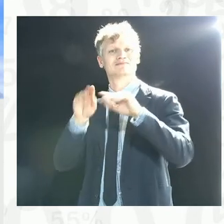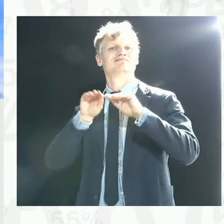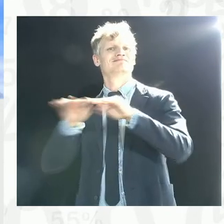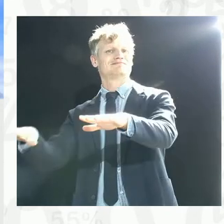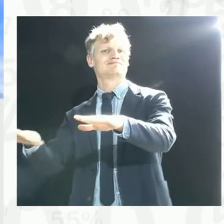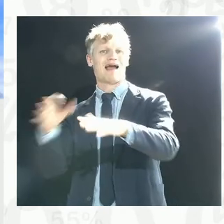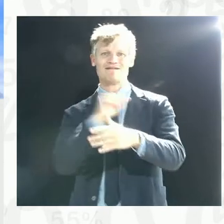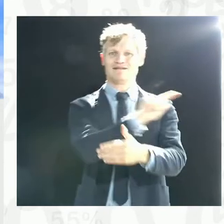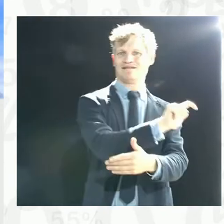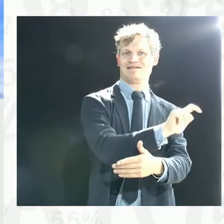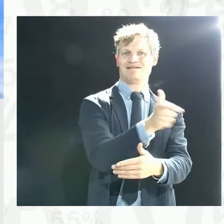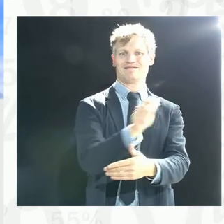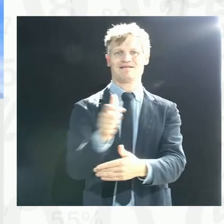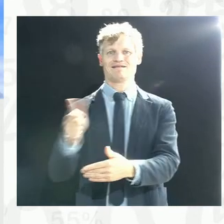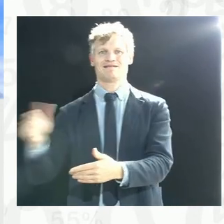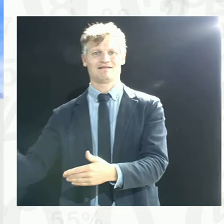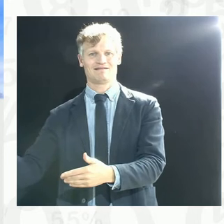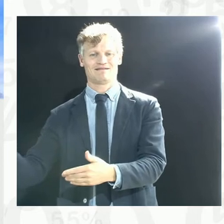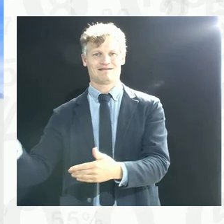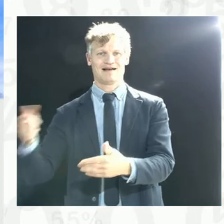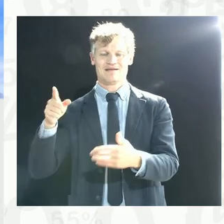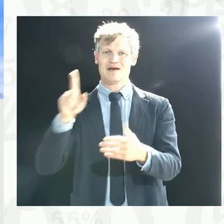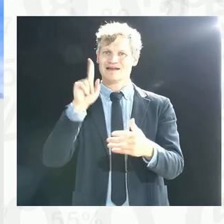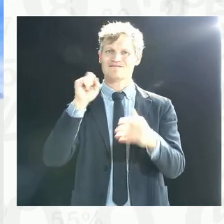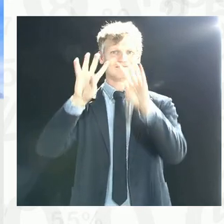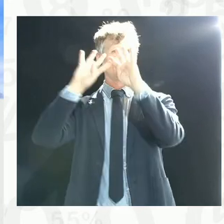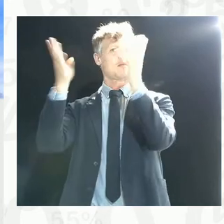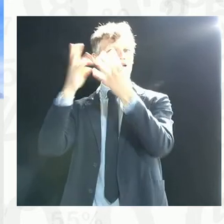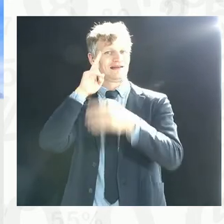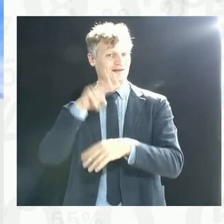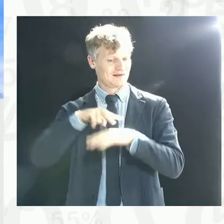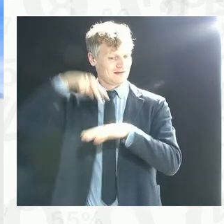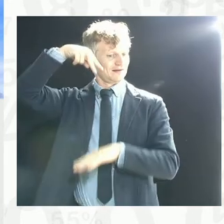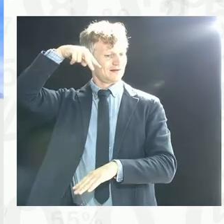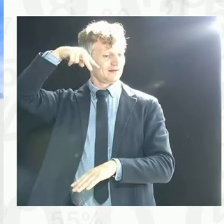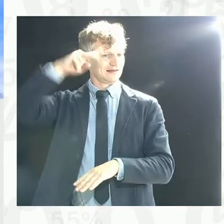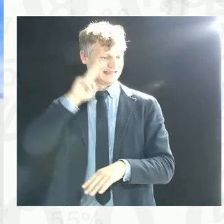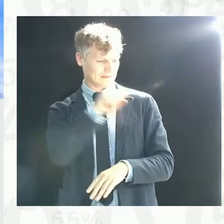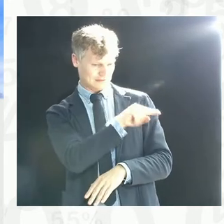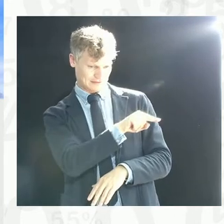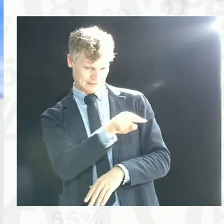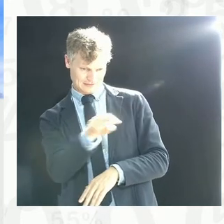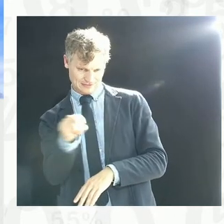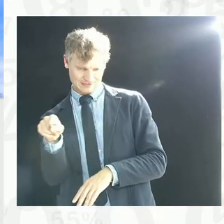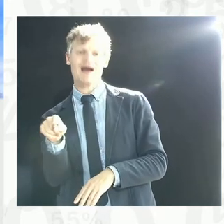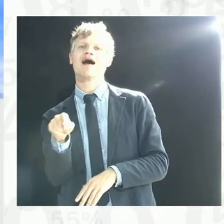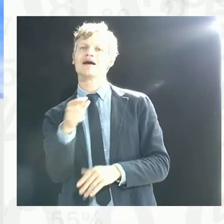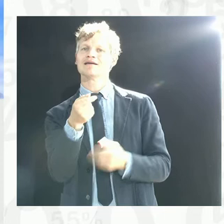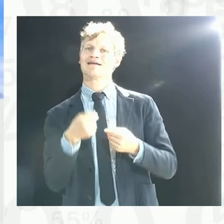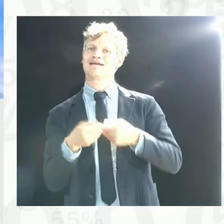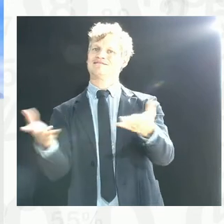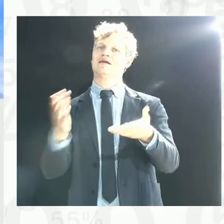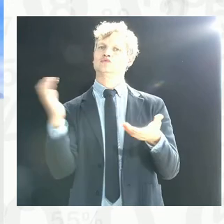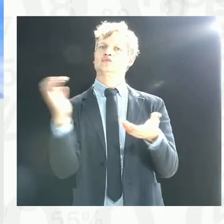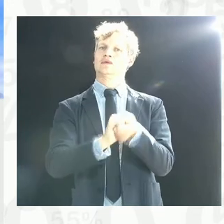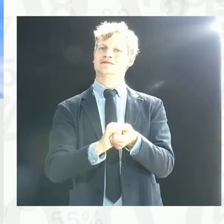there is a chance, there's a chance that the data will be trusted. But also, the act touches very